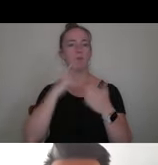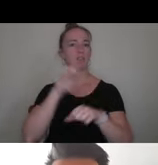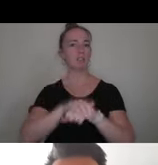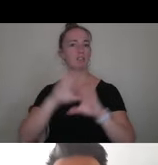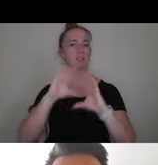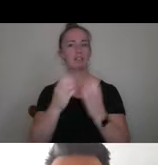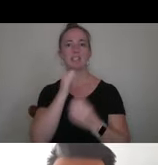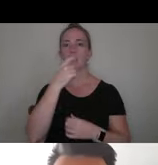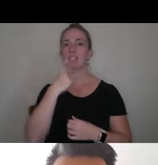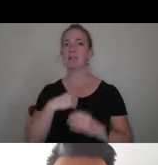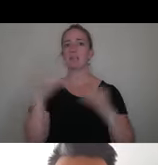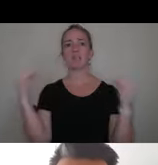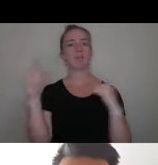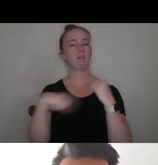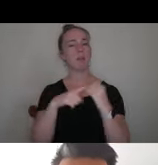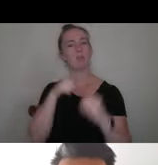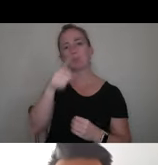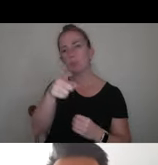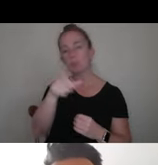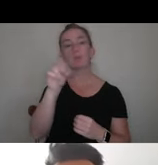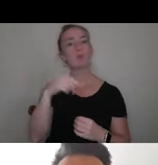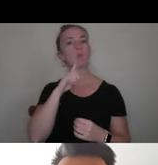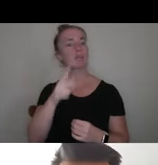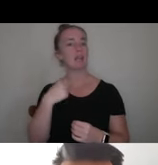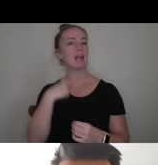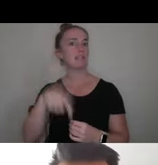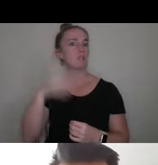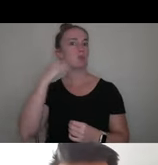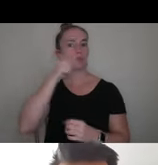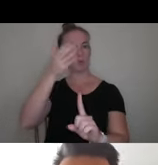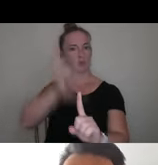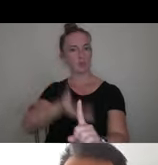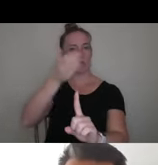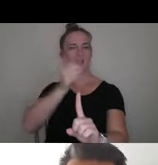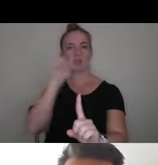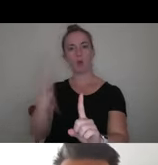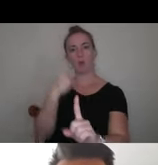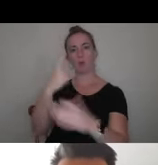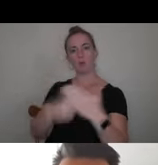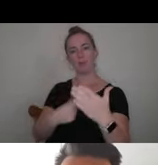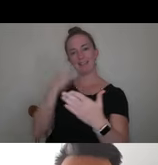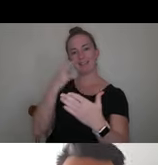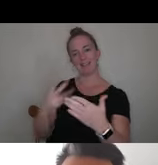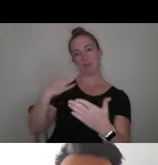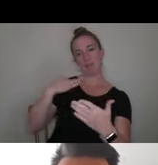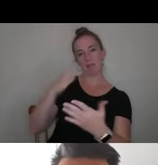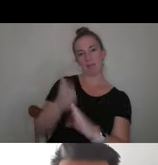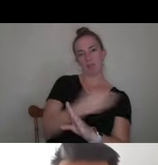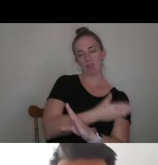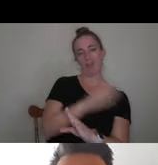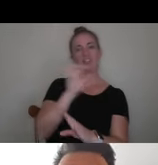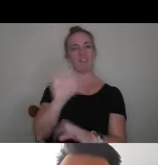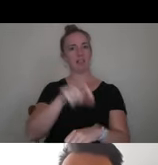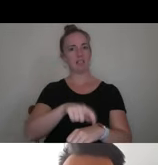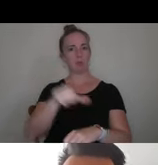anything about you. It's really important that we get to know you beyond what we're seeing on the rest of the application. This is the time that you